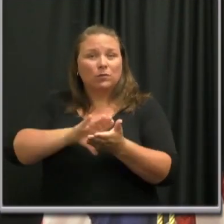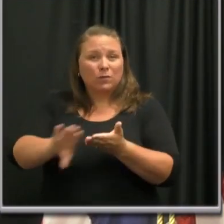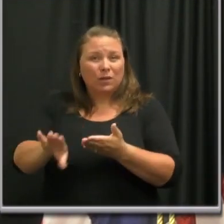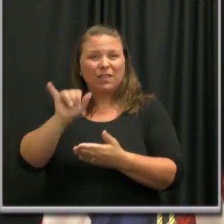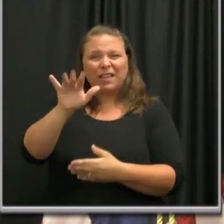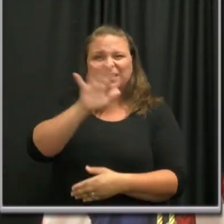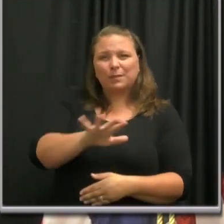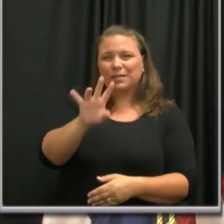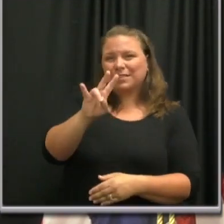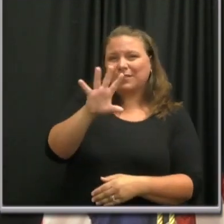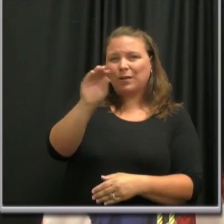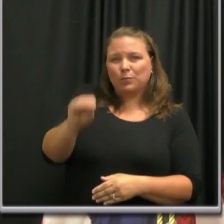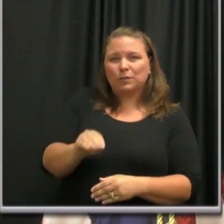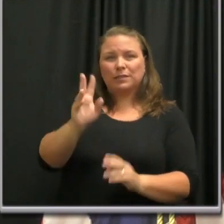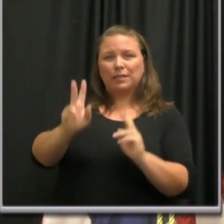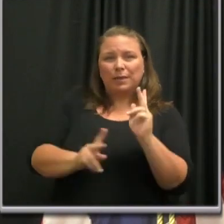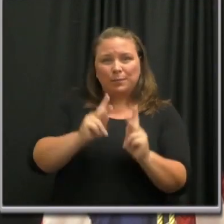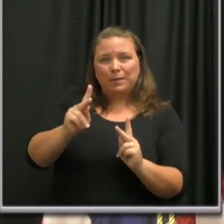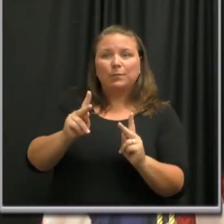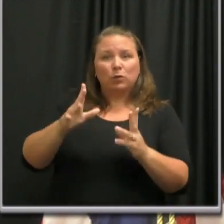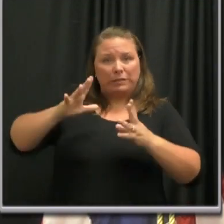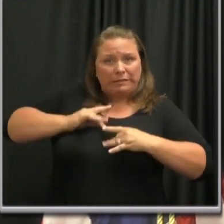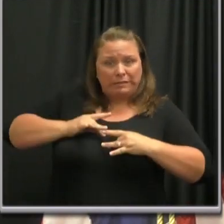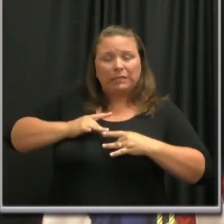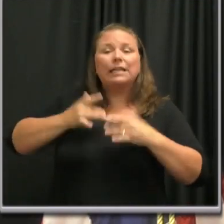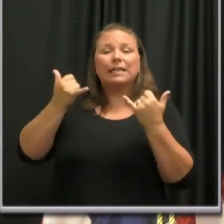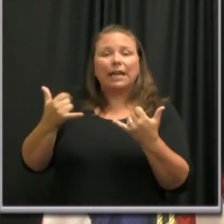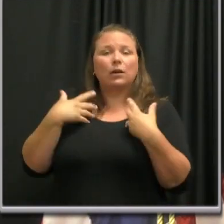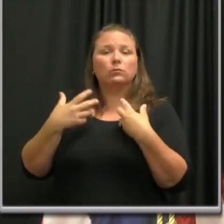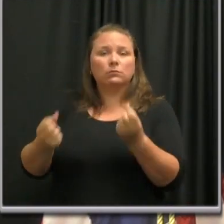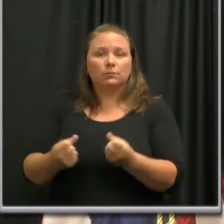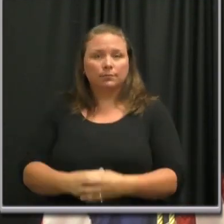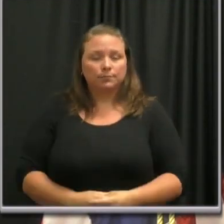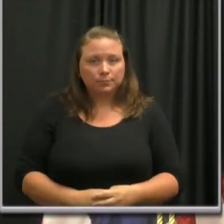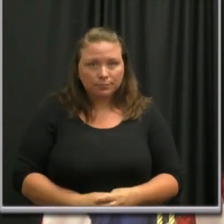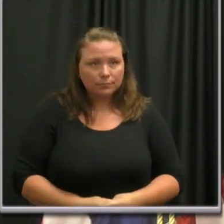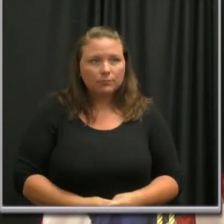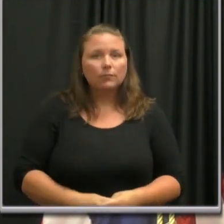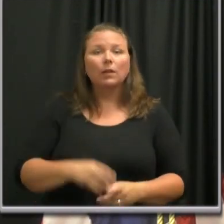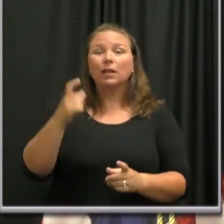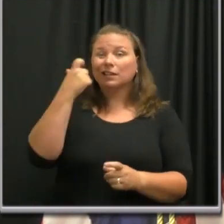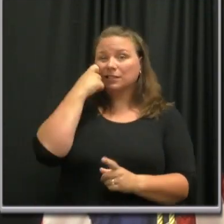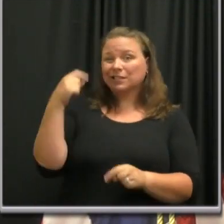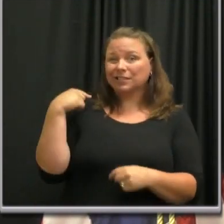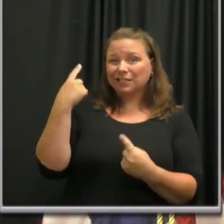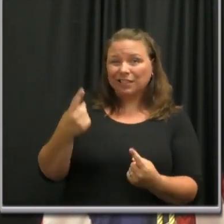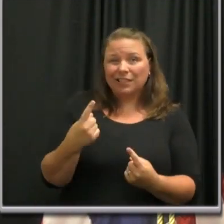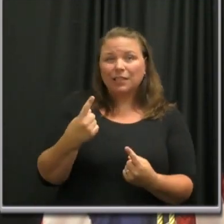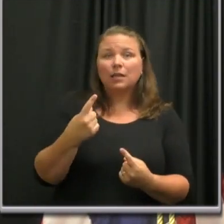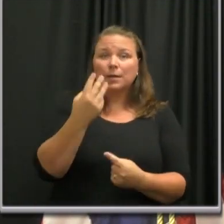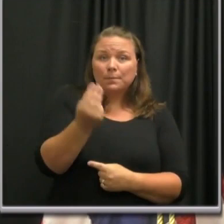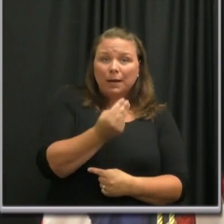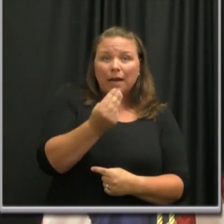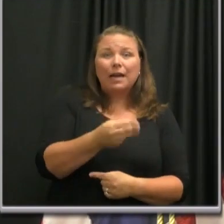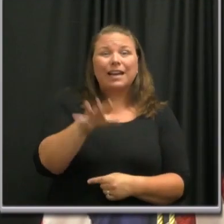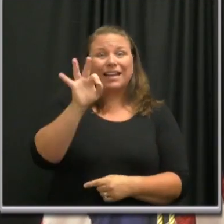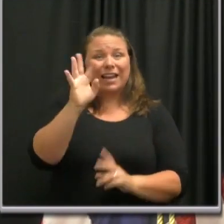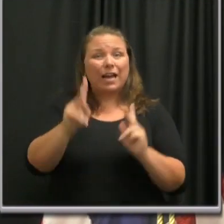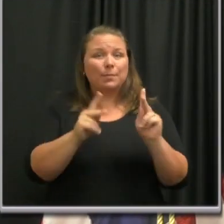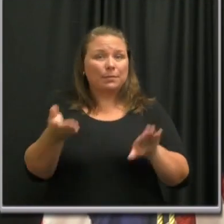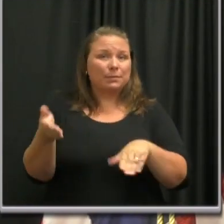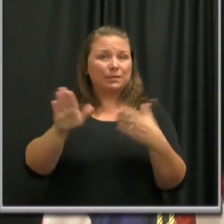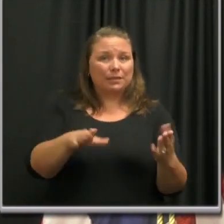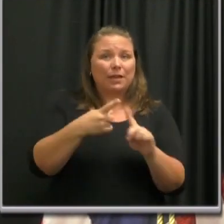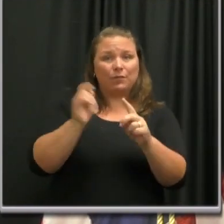approximately 75% of all cases. Since our last update on Monday, nine Nashvilleians have died because of